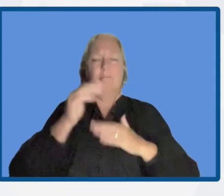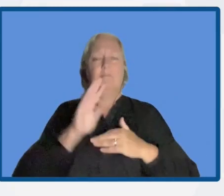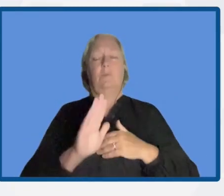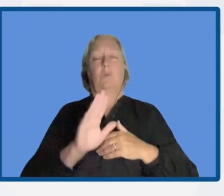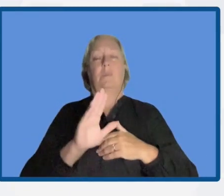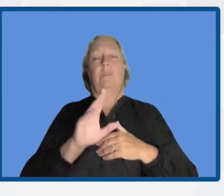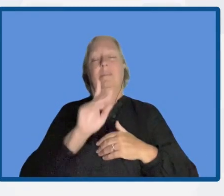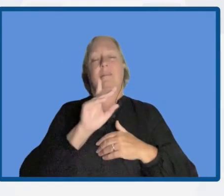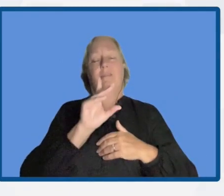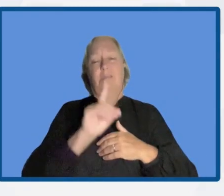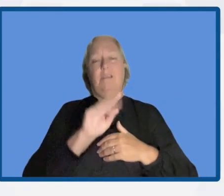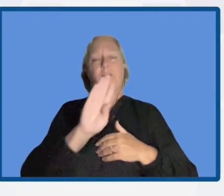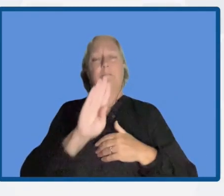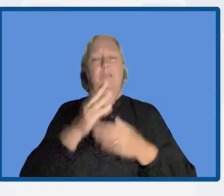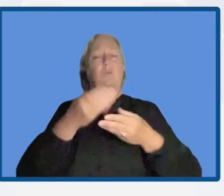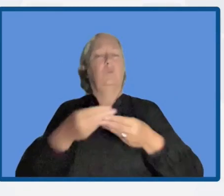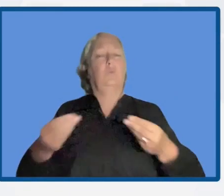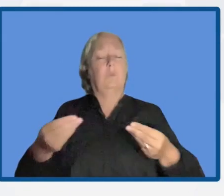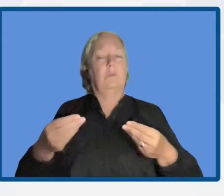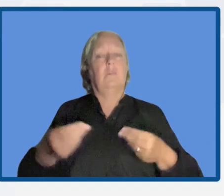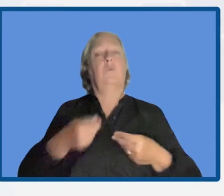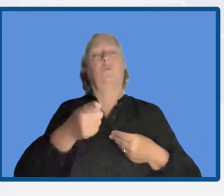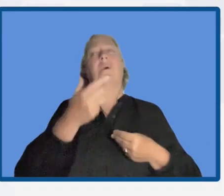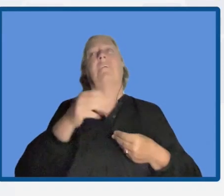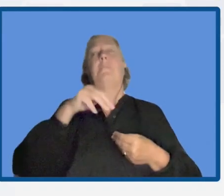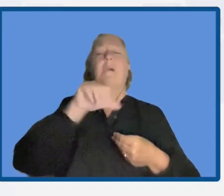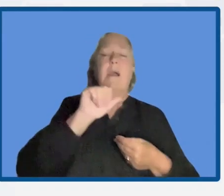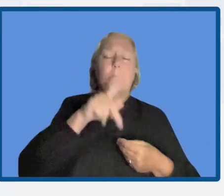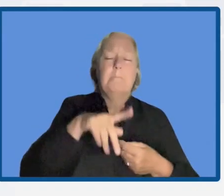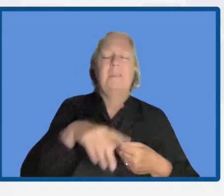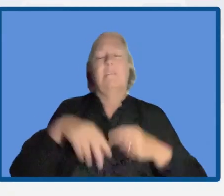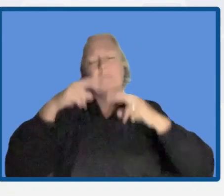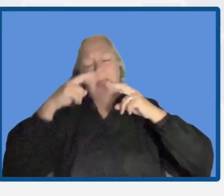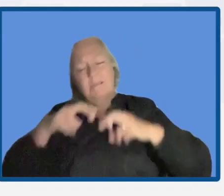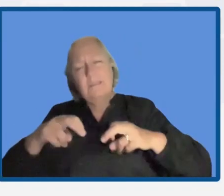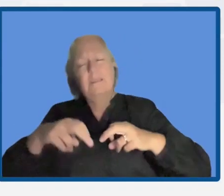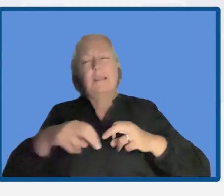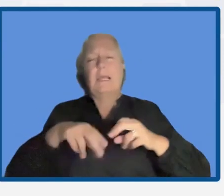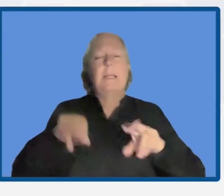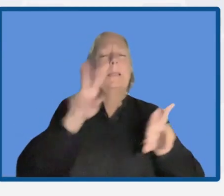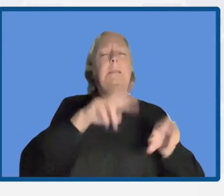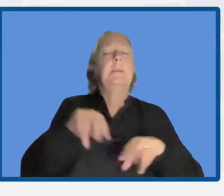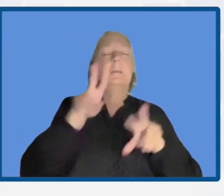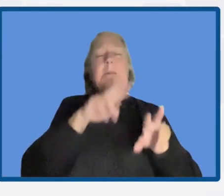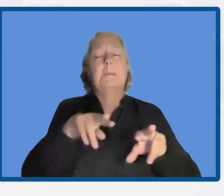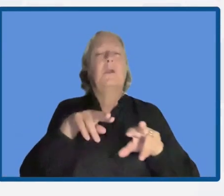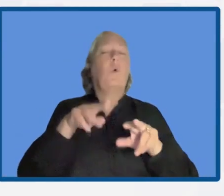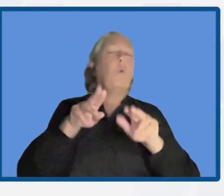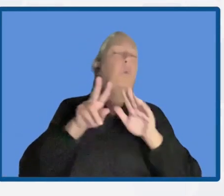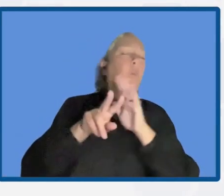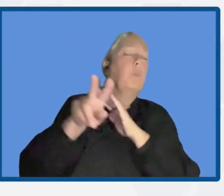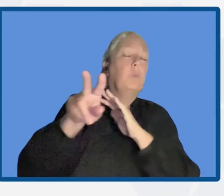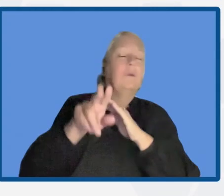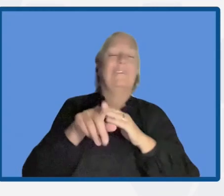the importance of having maps, studies, diagnosis, projections. This information will also enable